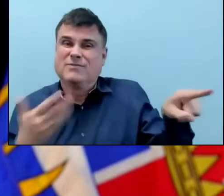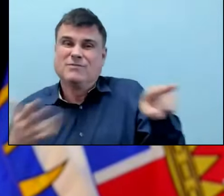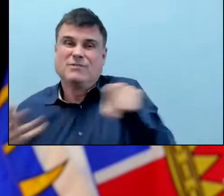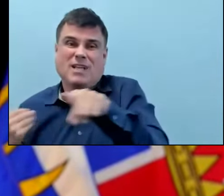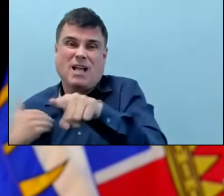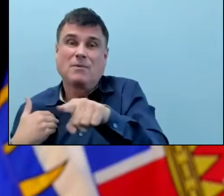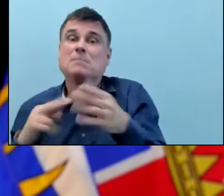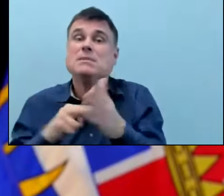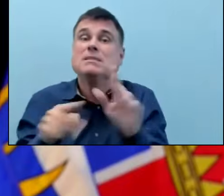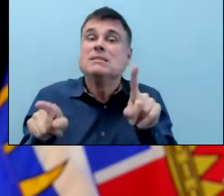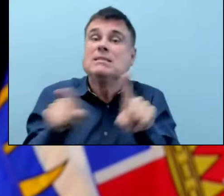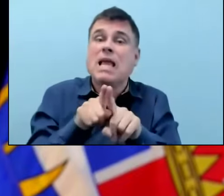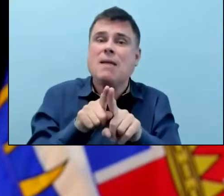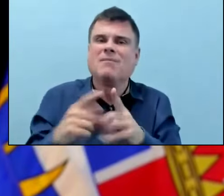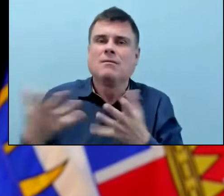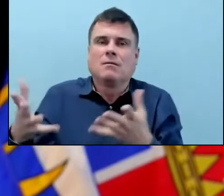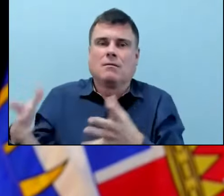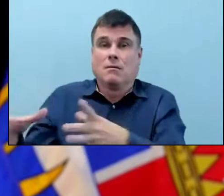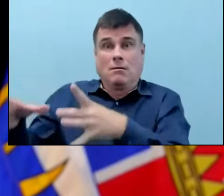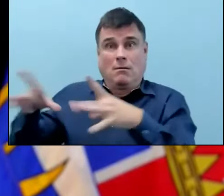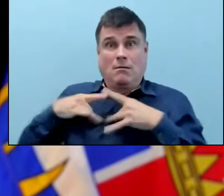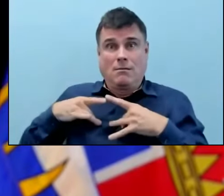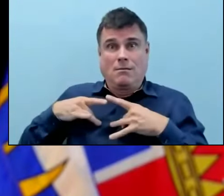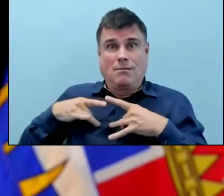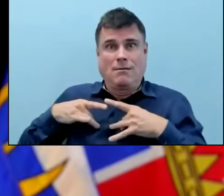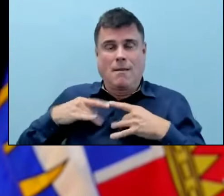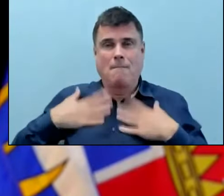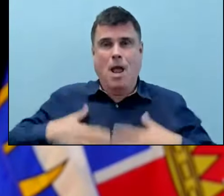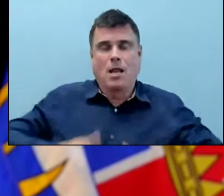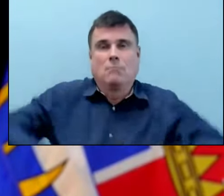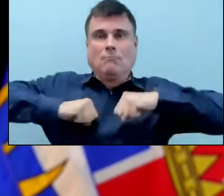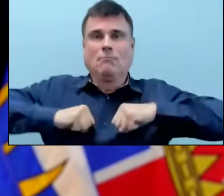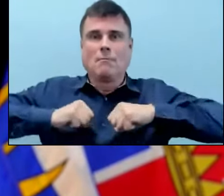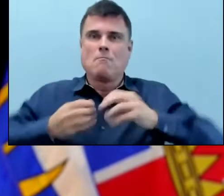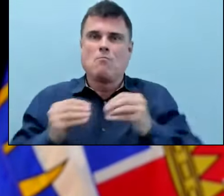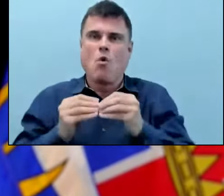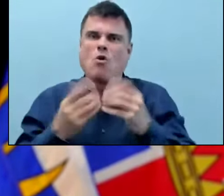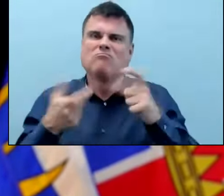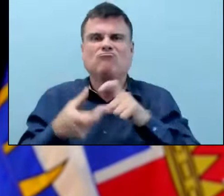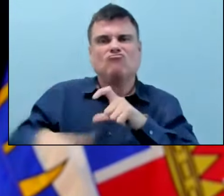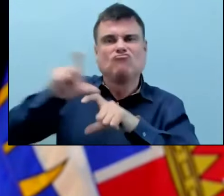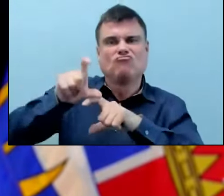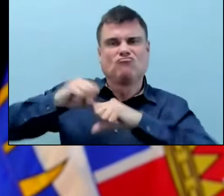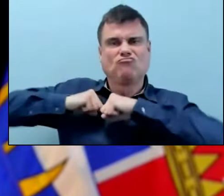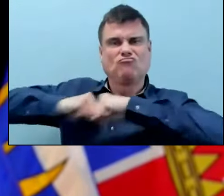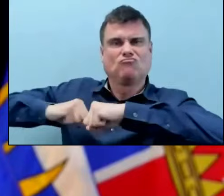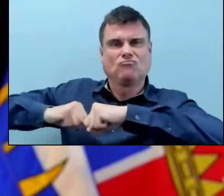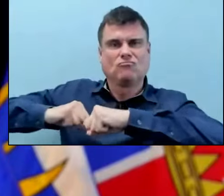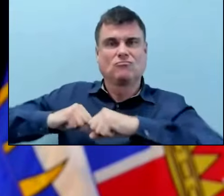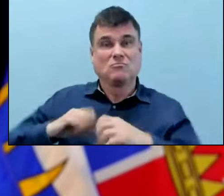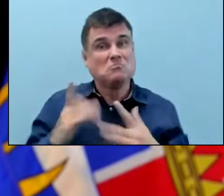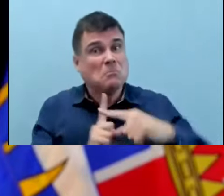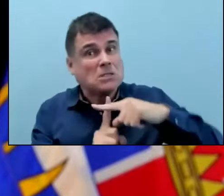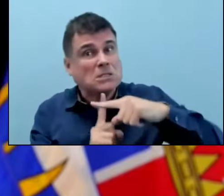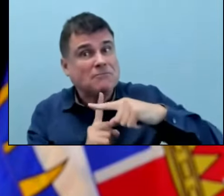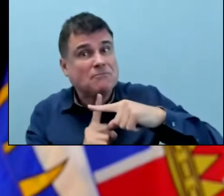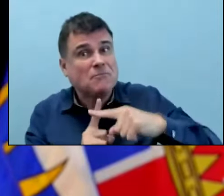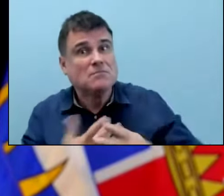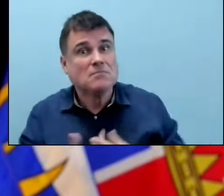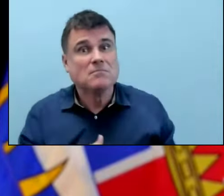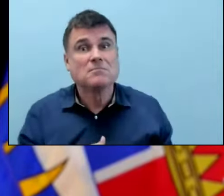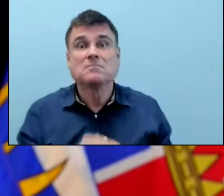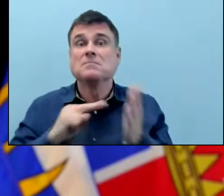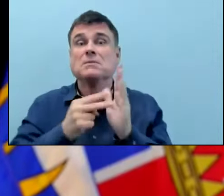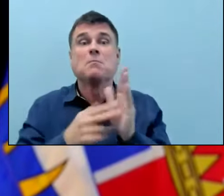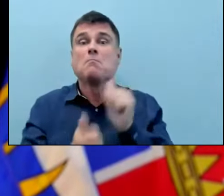protection that they have already, which is a good thing. It means that most people didn't have very severe illness and they have a bit